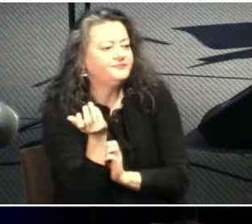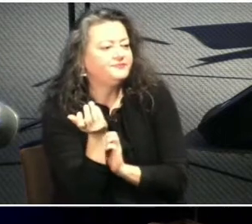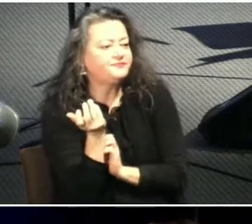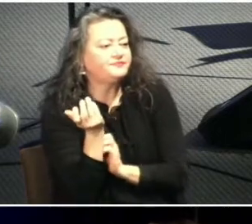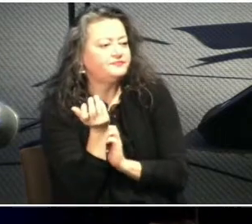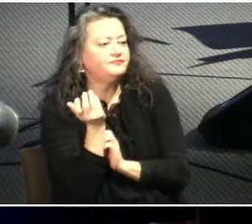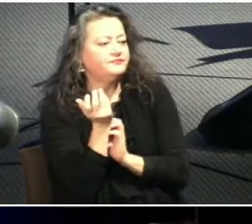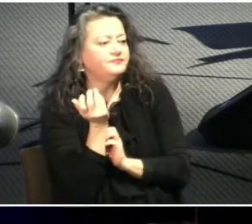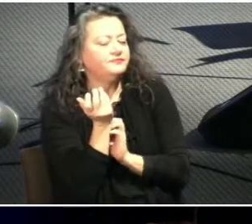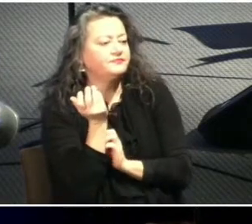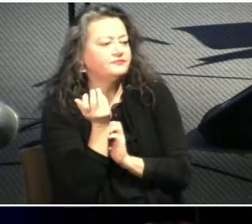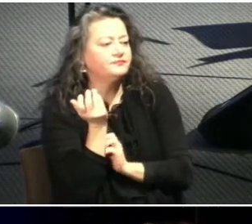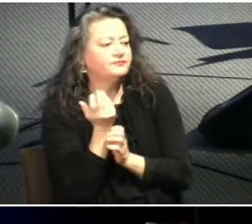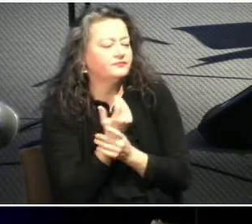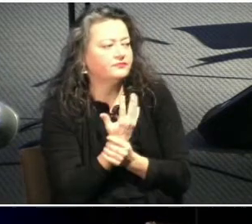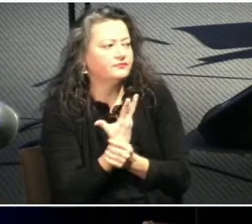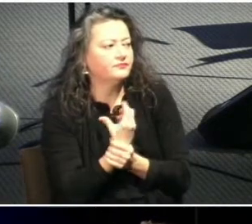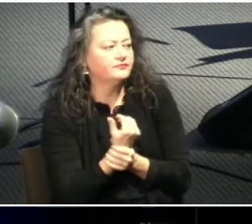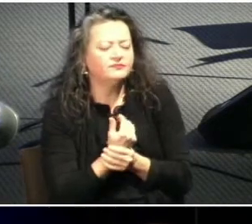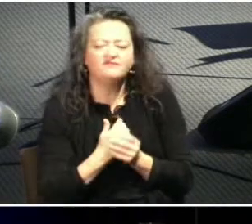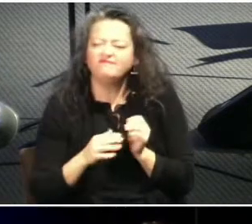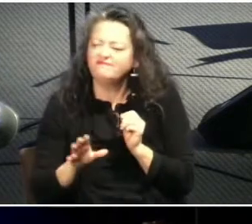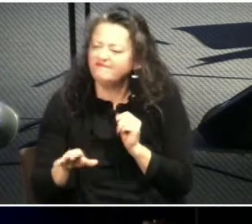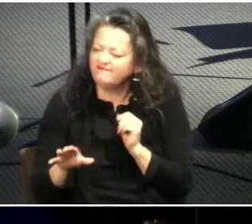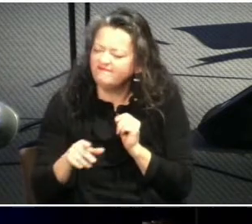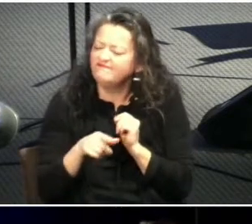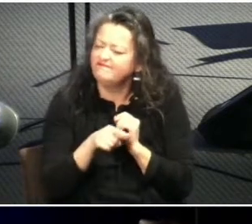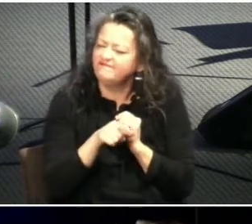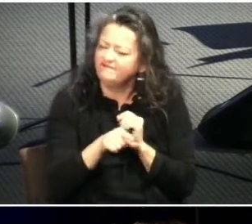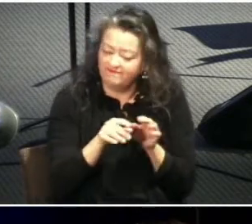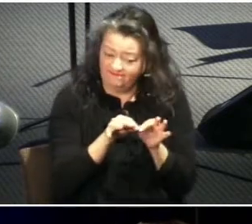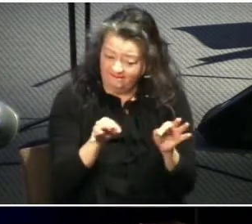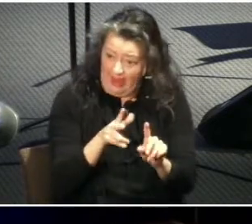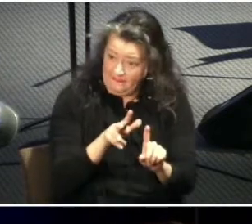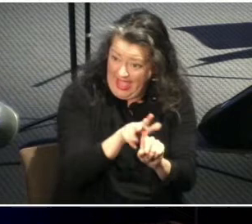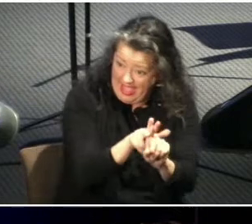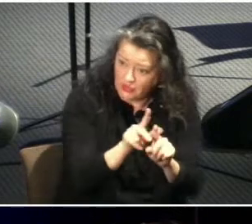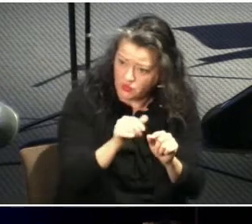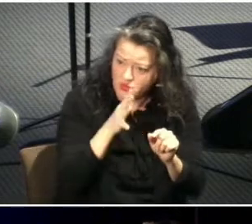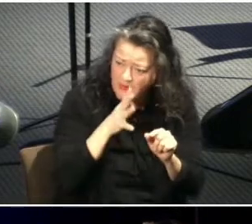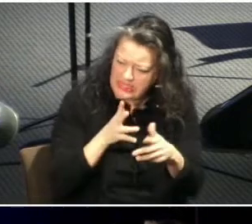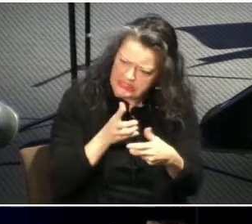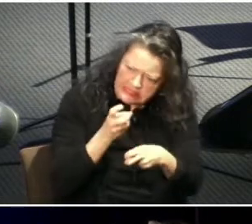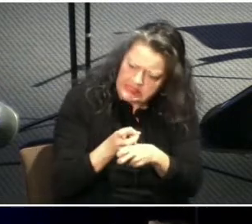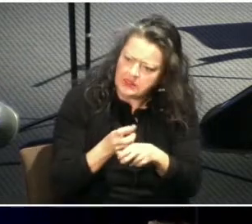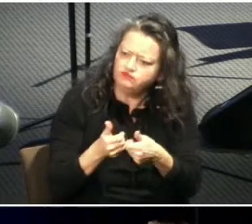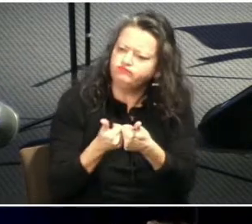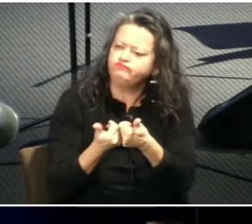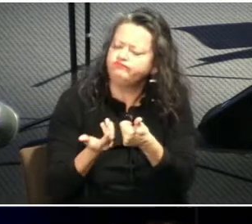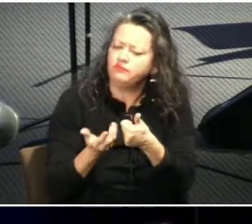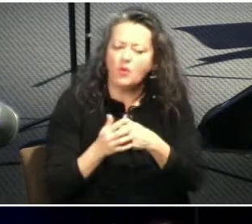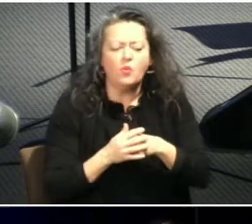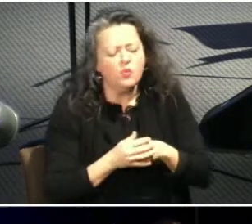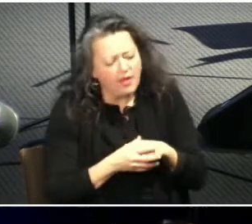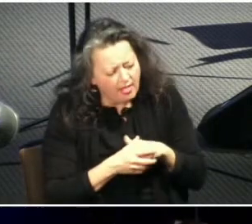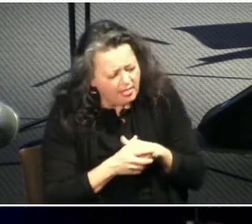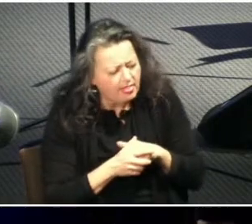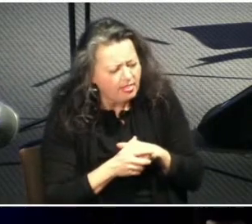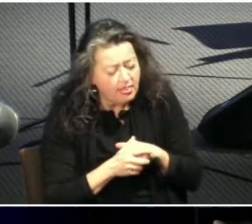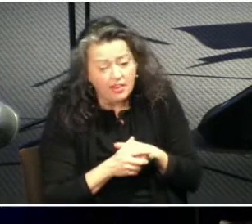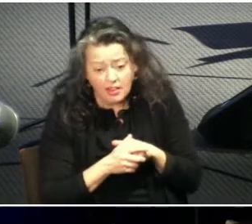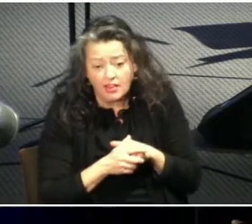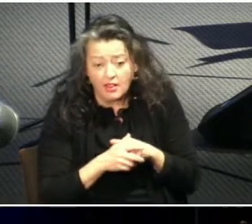it maybe harder for women yeah definitely you spoke already about kind of the biggest one which is the potential for